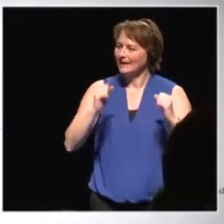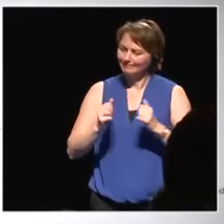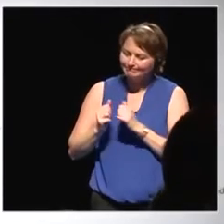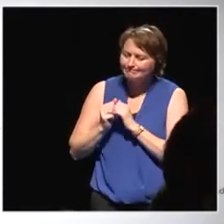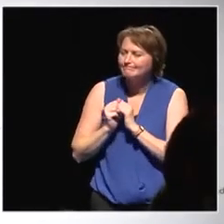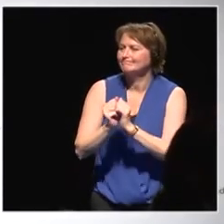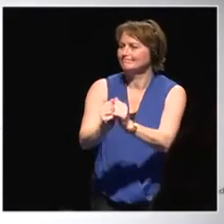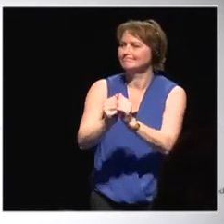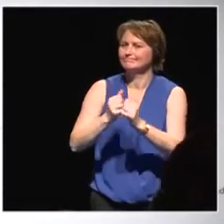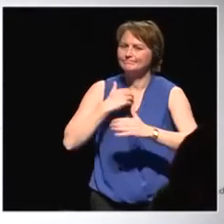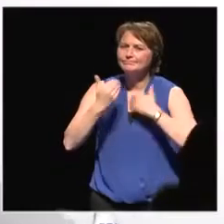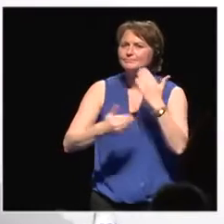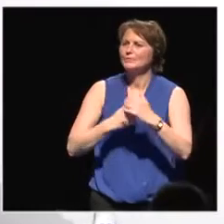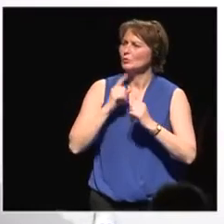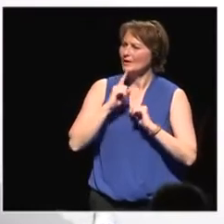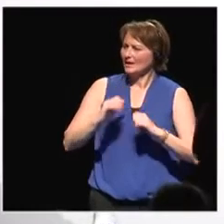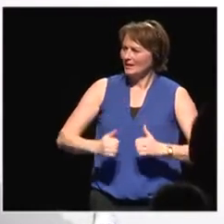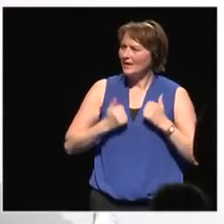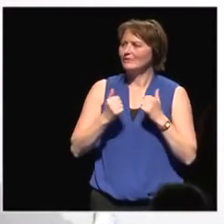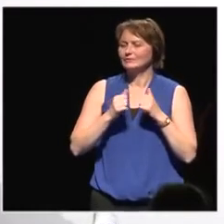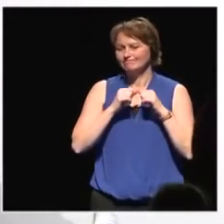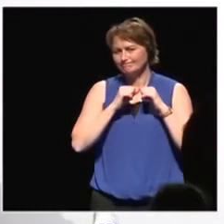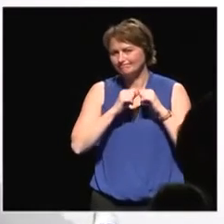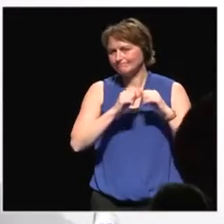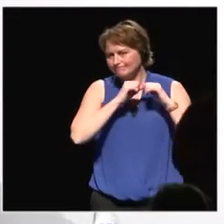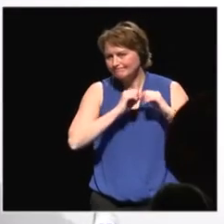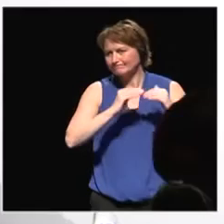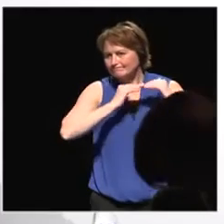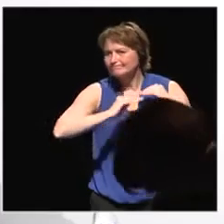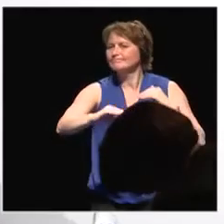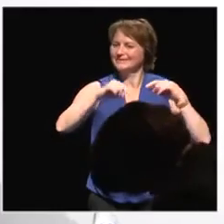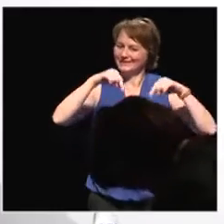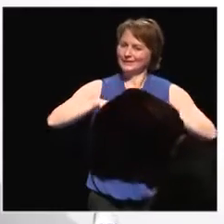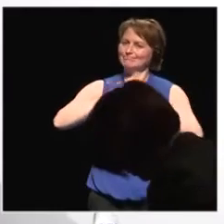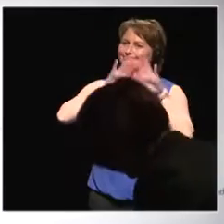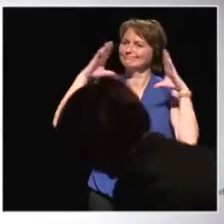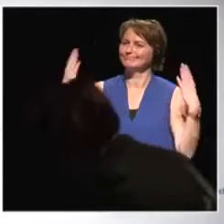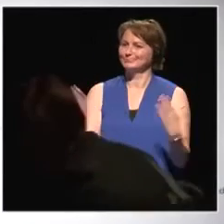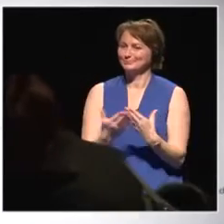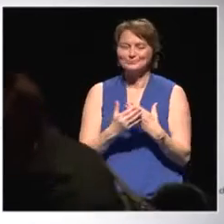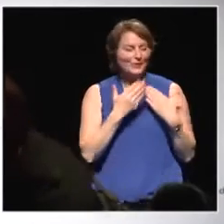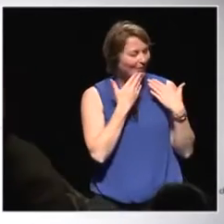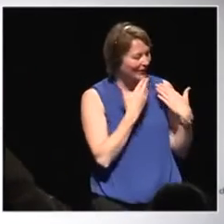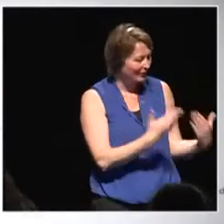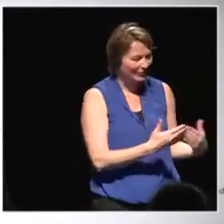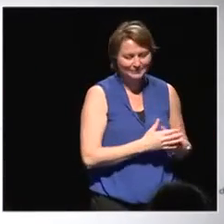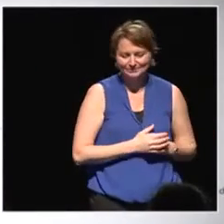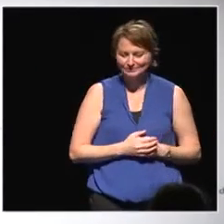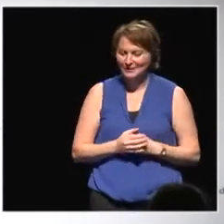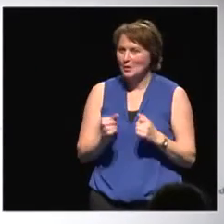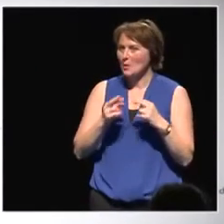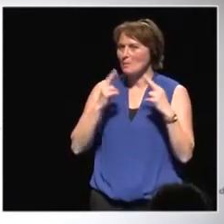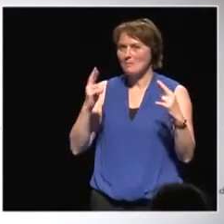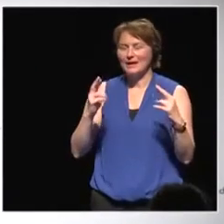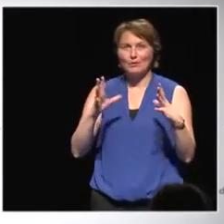And really live in a sustainable way in this planet. Thank you, Rili. So, big hopes on the